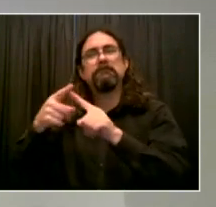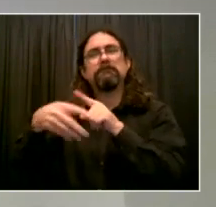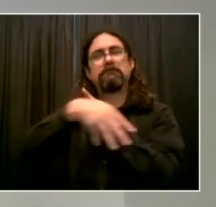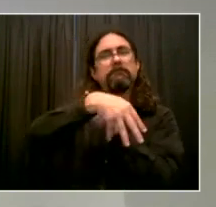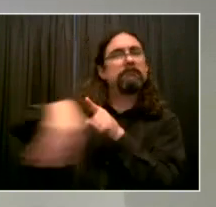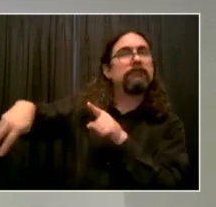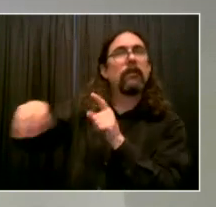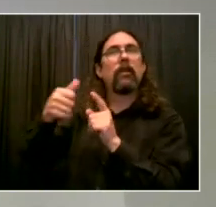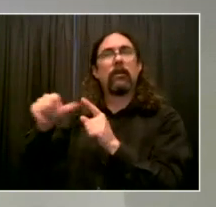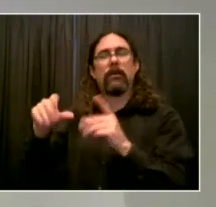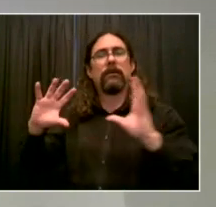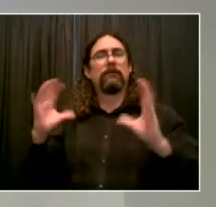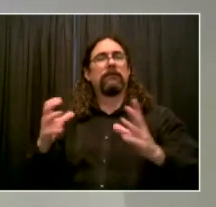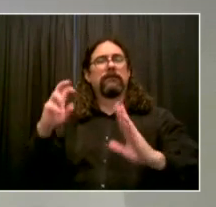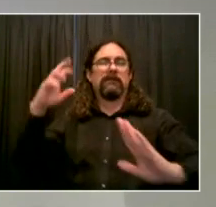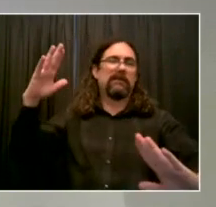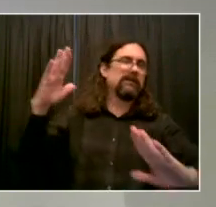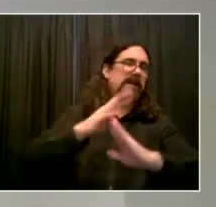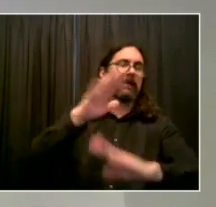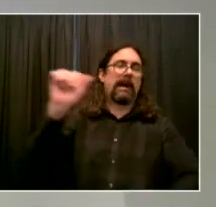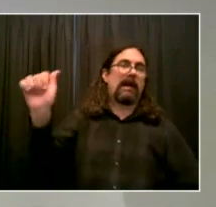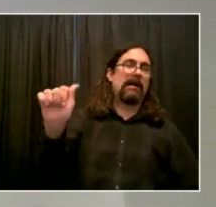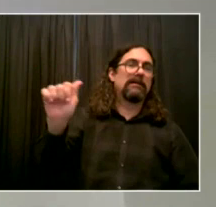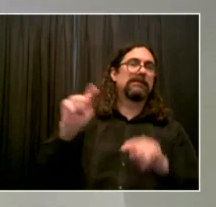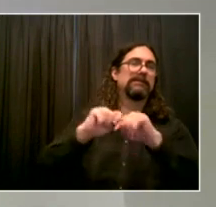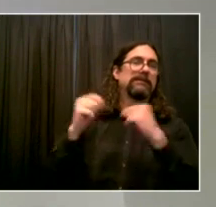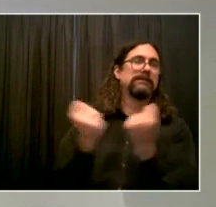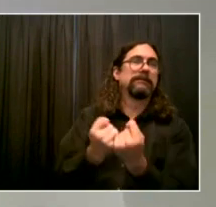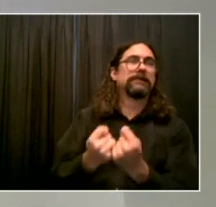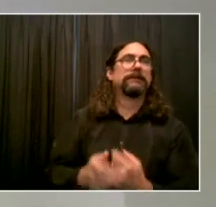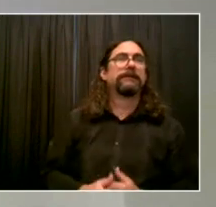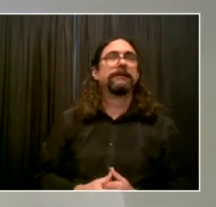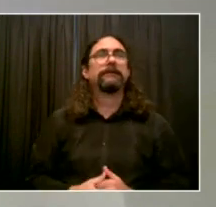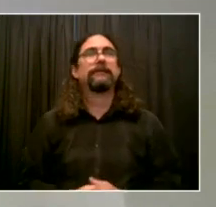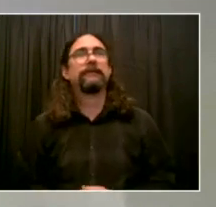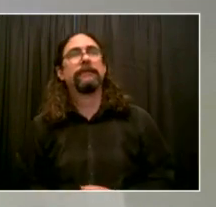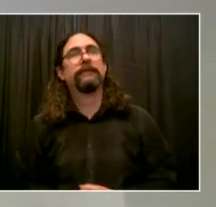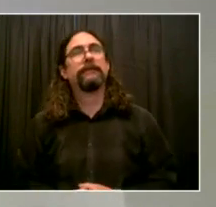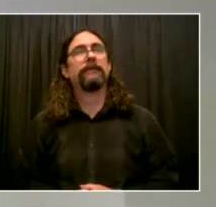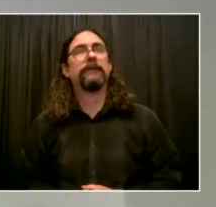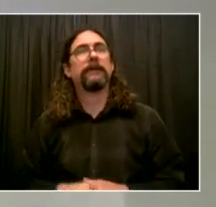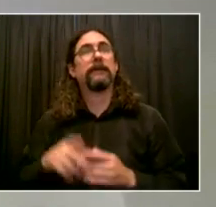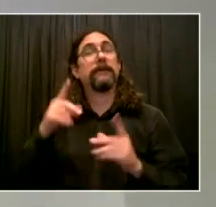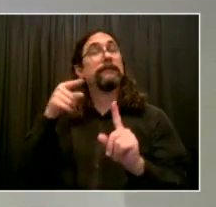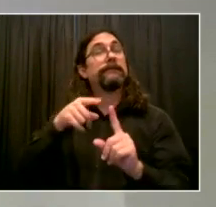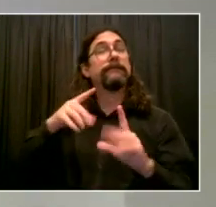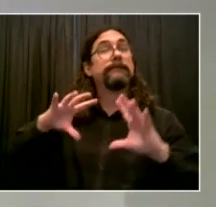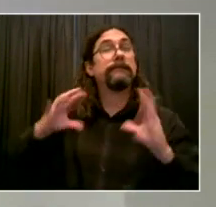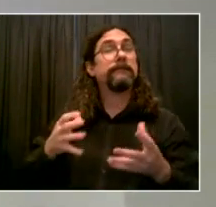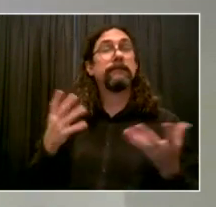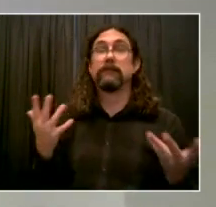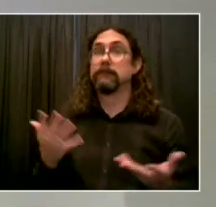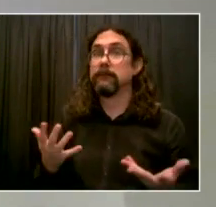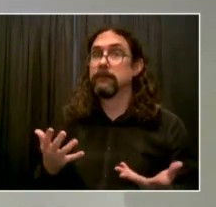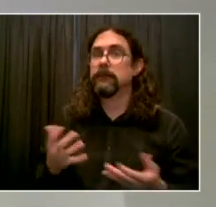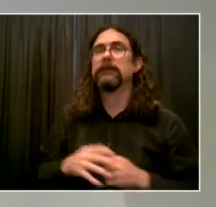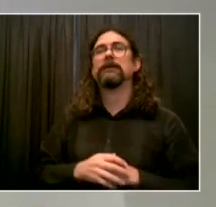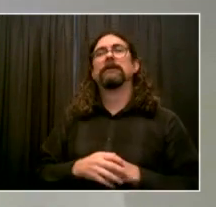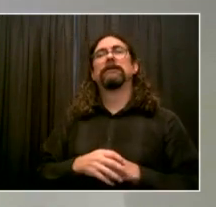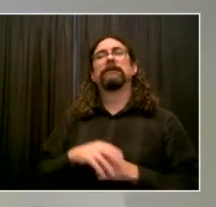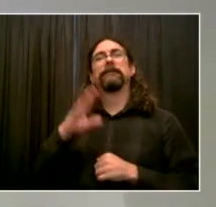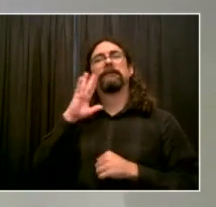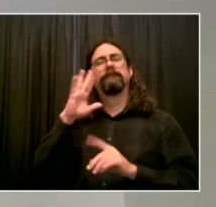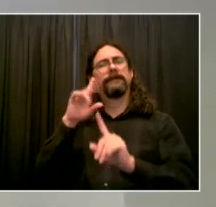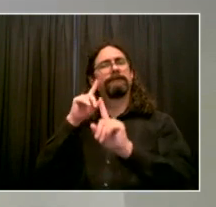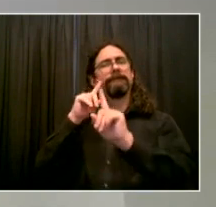all with the goal of discovering novel approaches to fight both the COVID surges likely